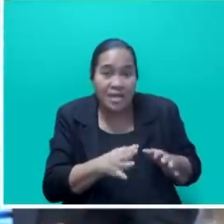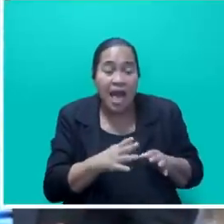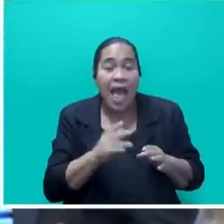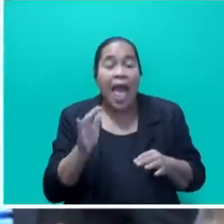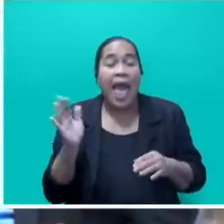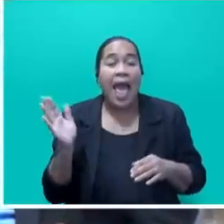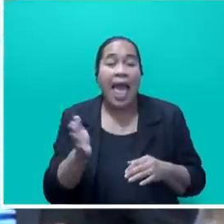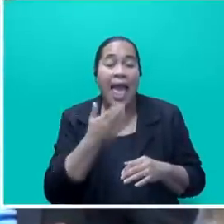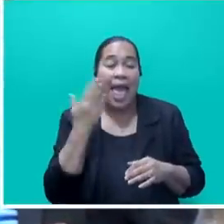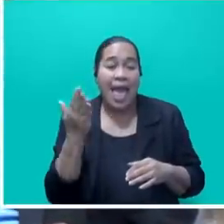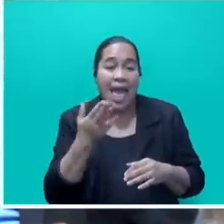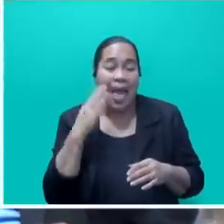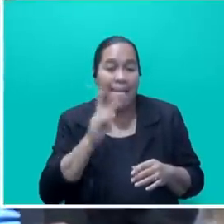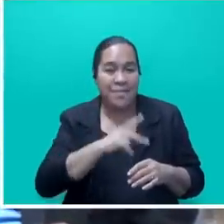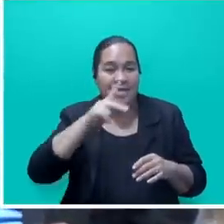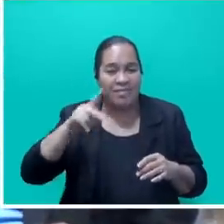now Fiji Airways.